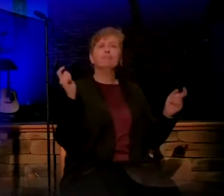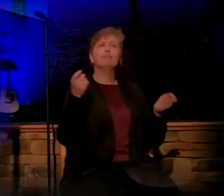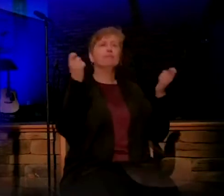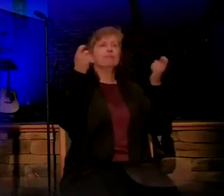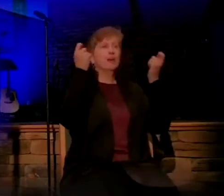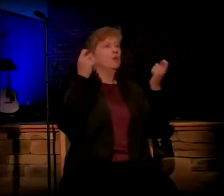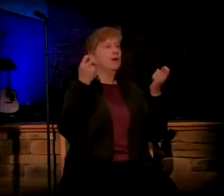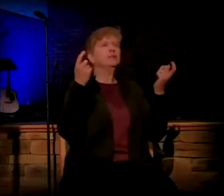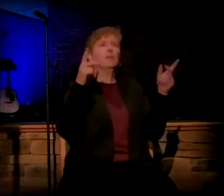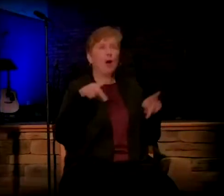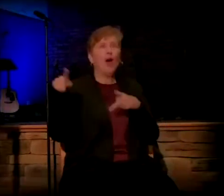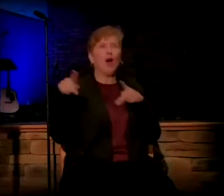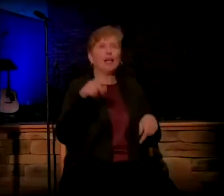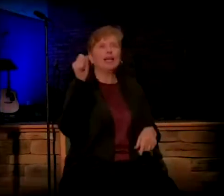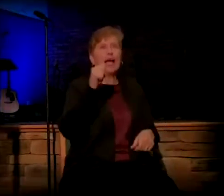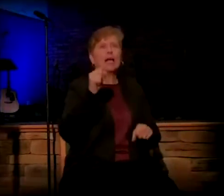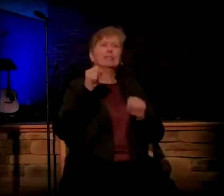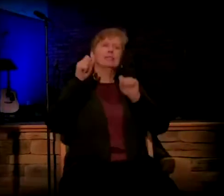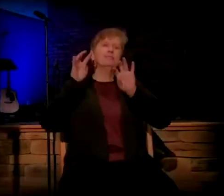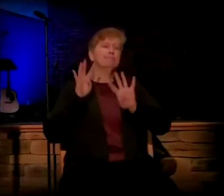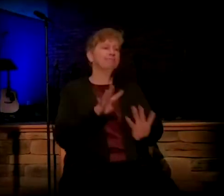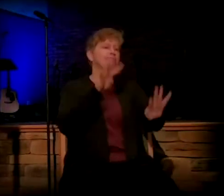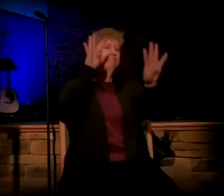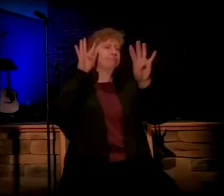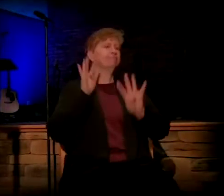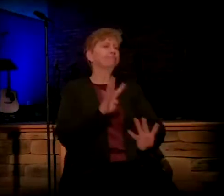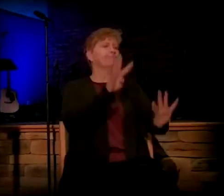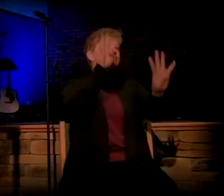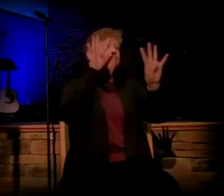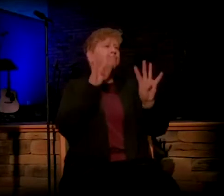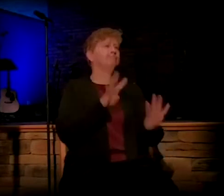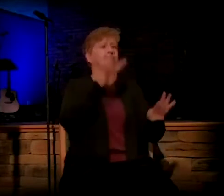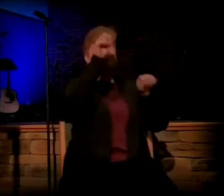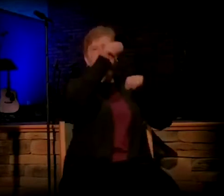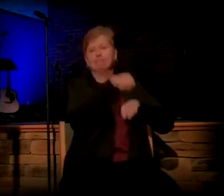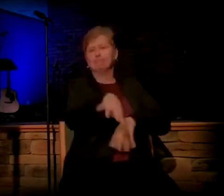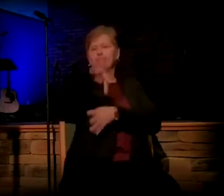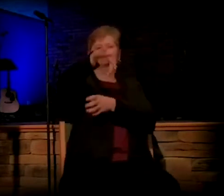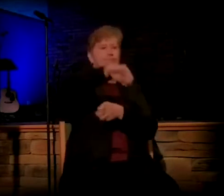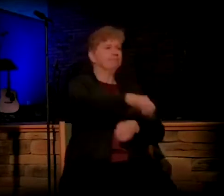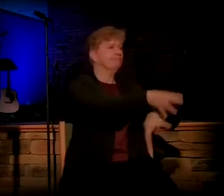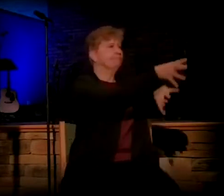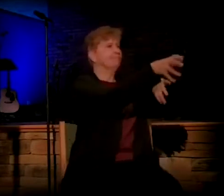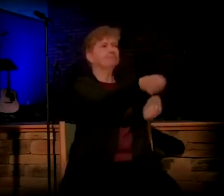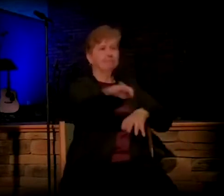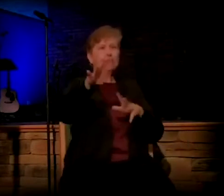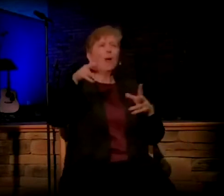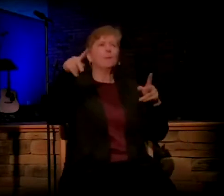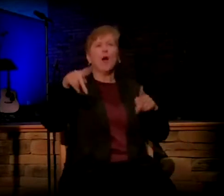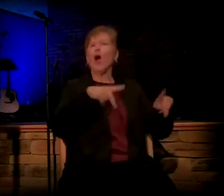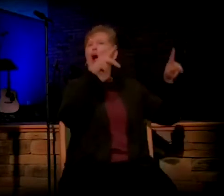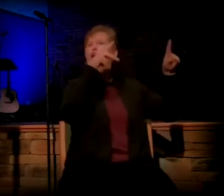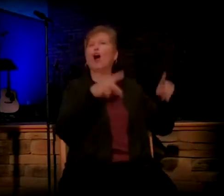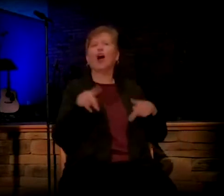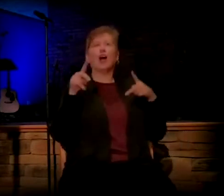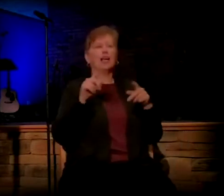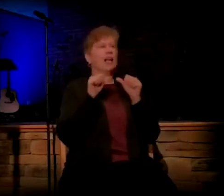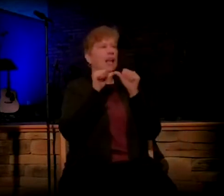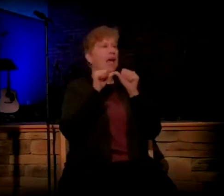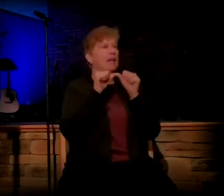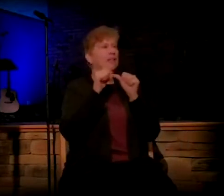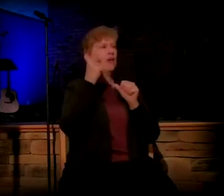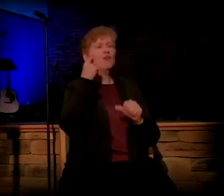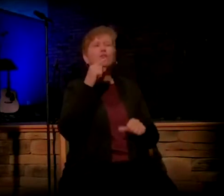occasion. There would have been a procession. And quite often, there was a party that lasted